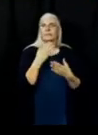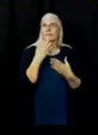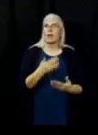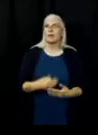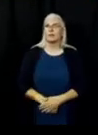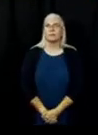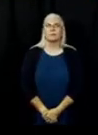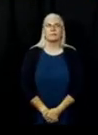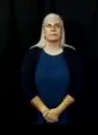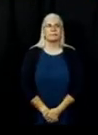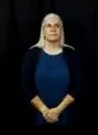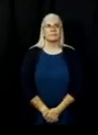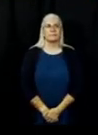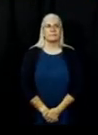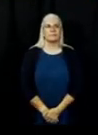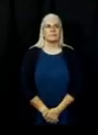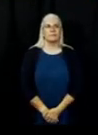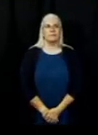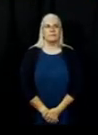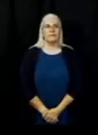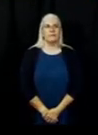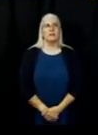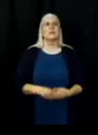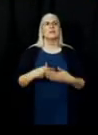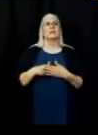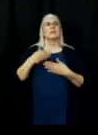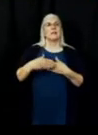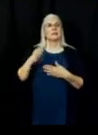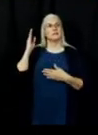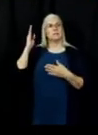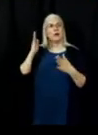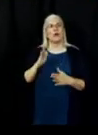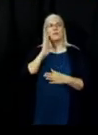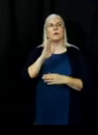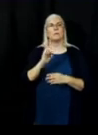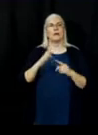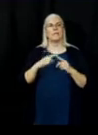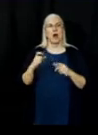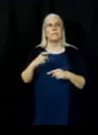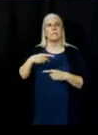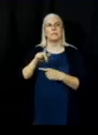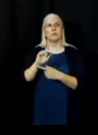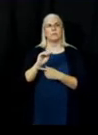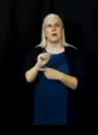We will now hear from Plumas County Sheriff's Office, Sheriff Todd Johns.